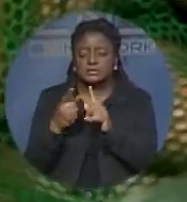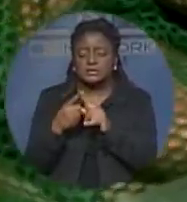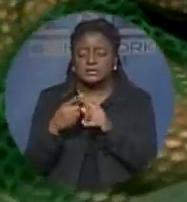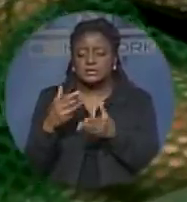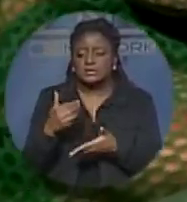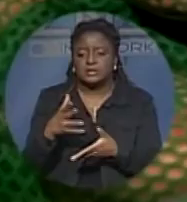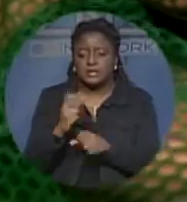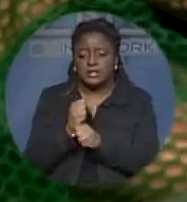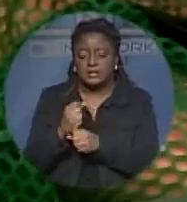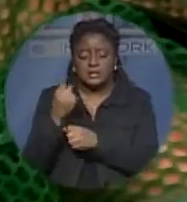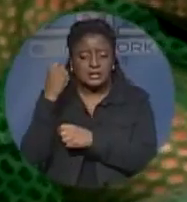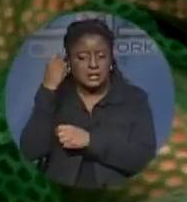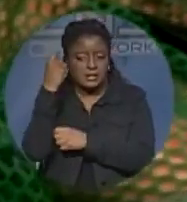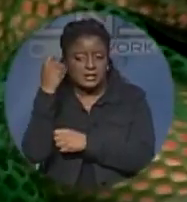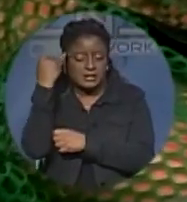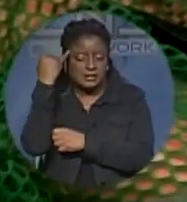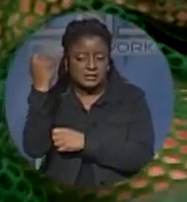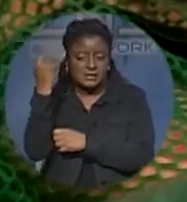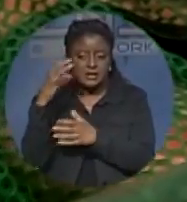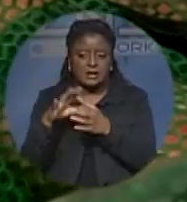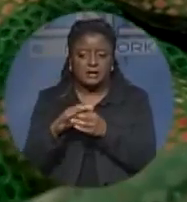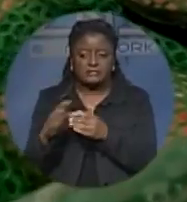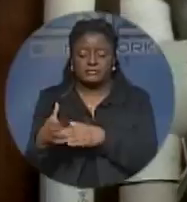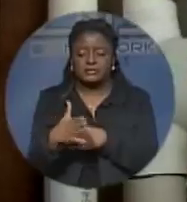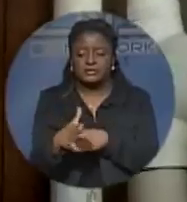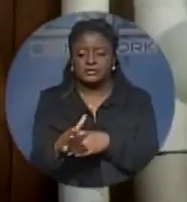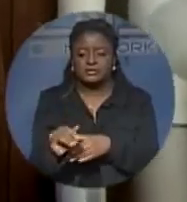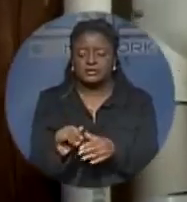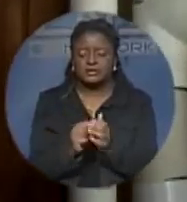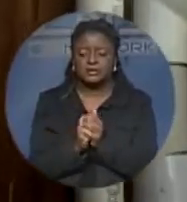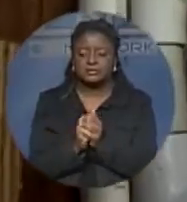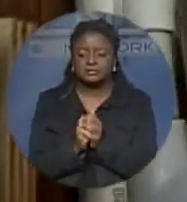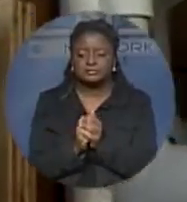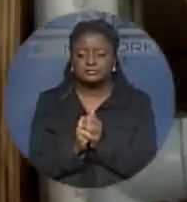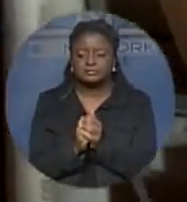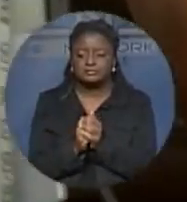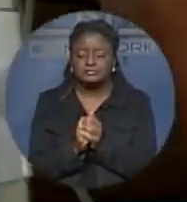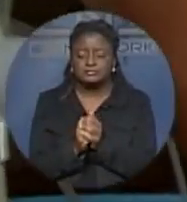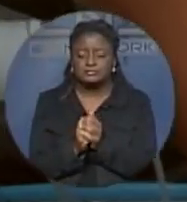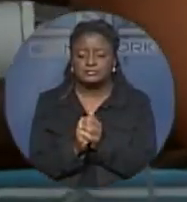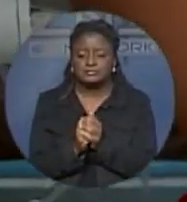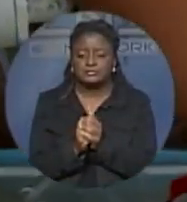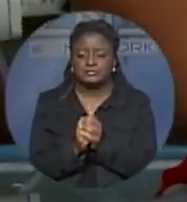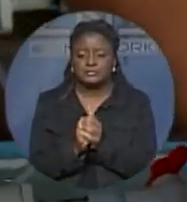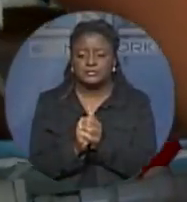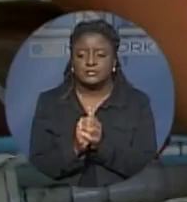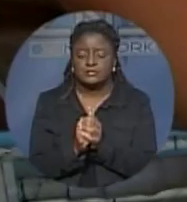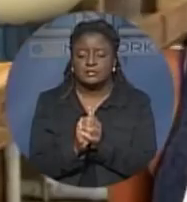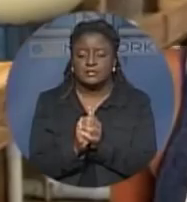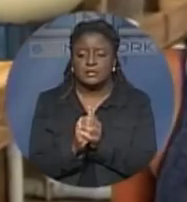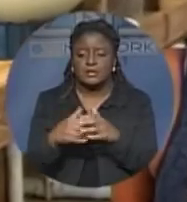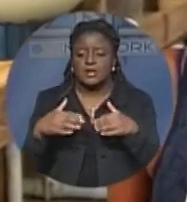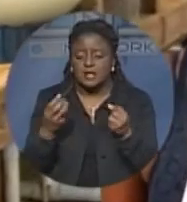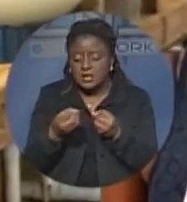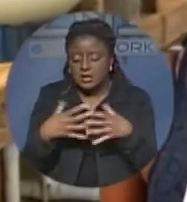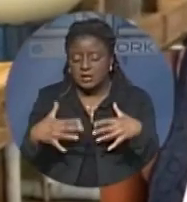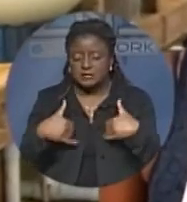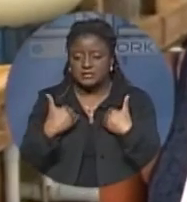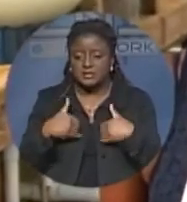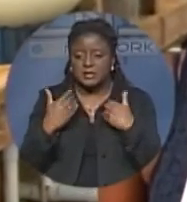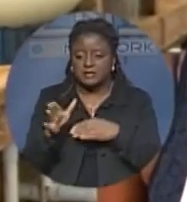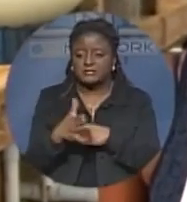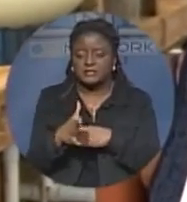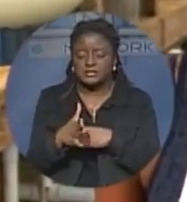and the pressure on the fishery now, and it's looking like a lot of juveniles are getting hit. And that's our level of, this is our contribution to the sustainability